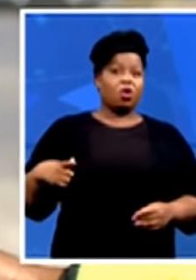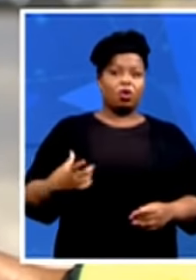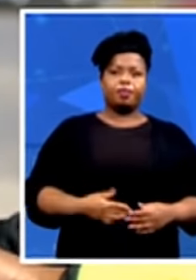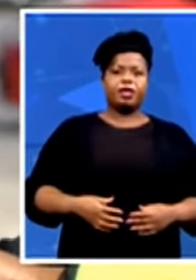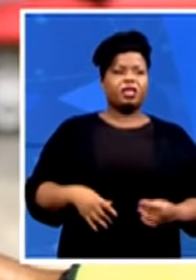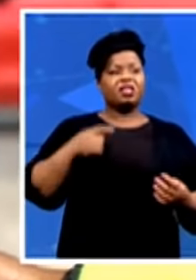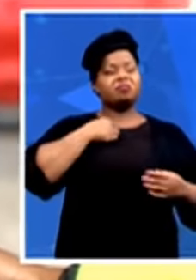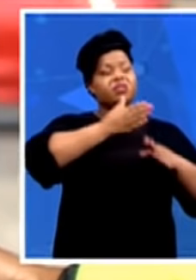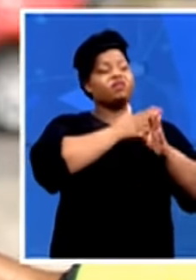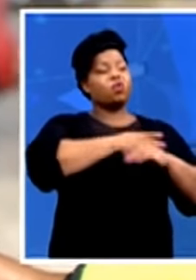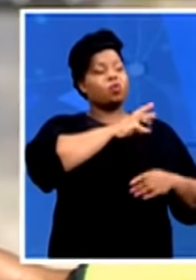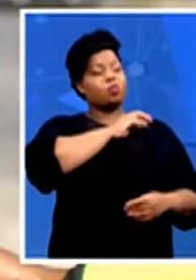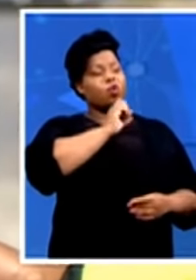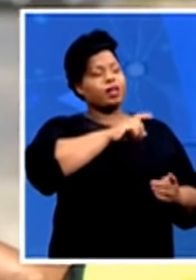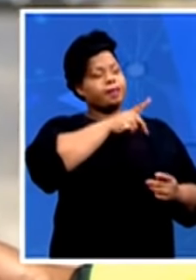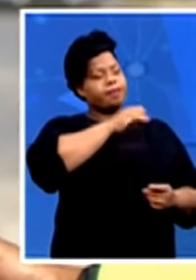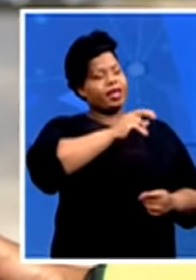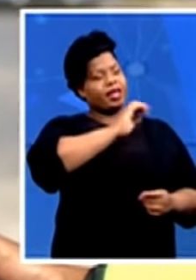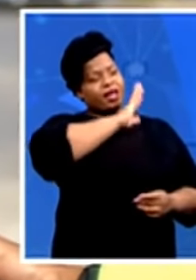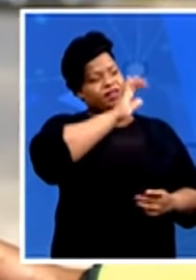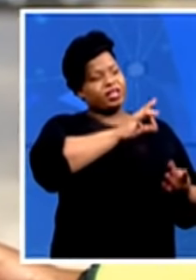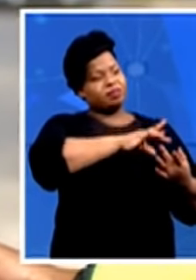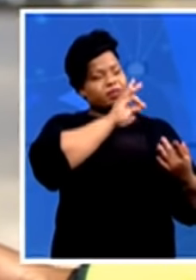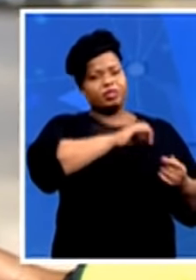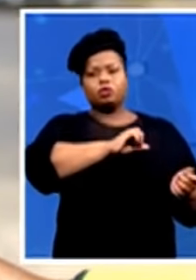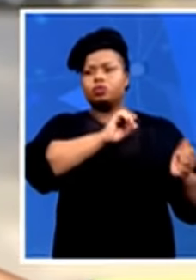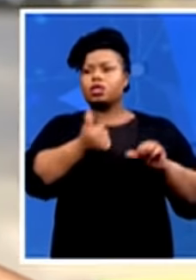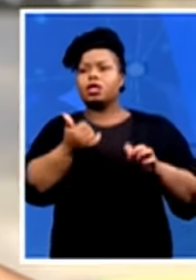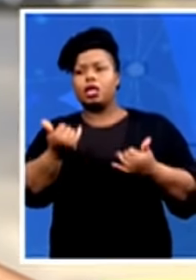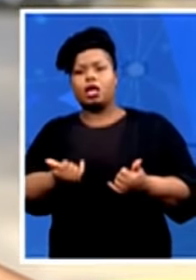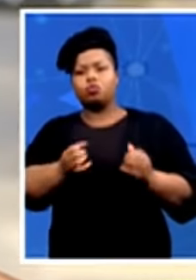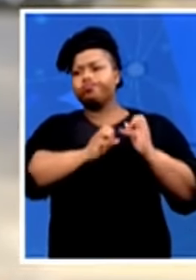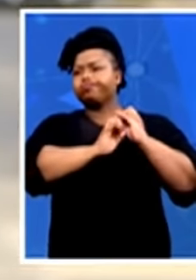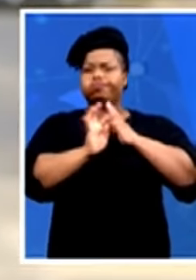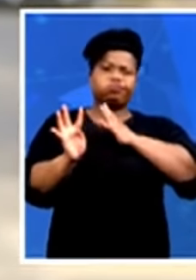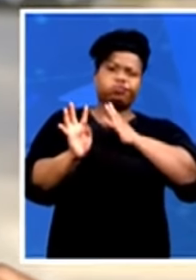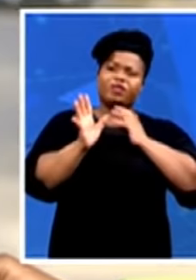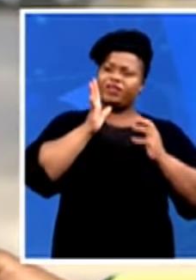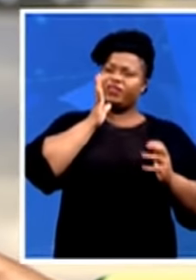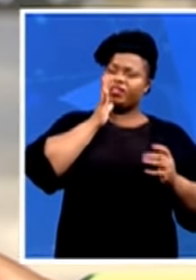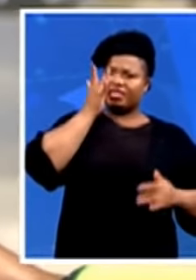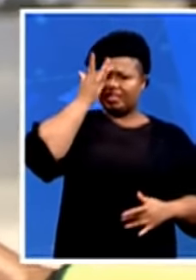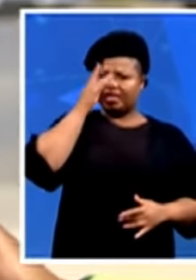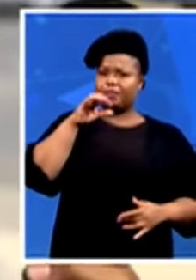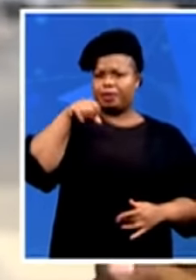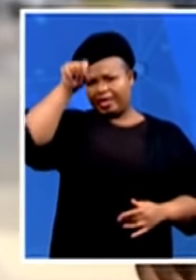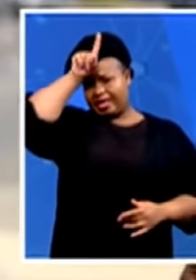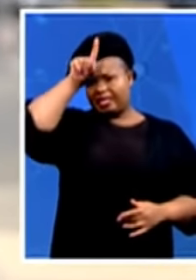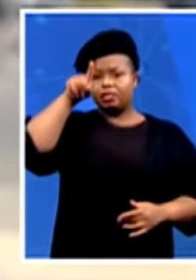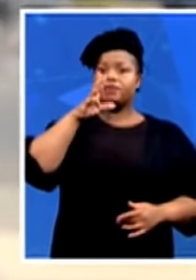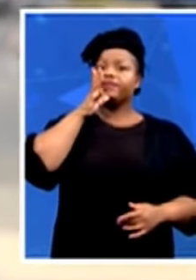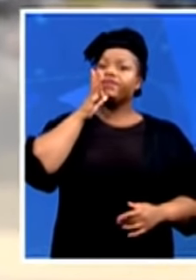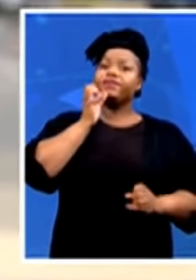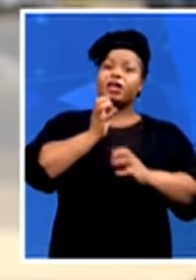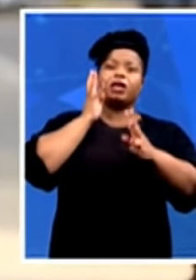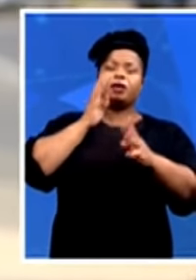see all people queuing for medication because you've got unlearning diseases. So it's very painful, but the after effects are very dire. And